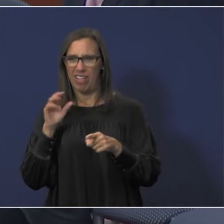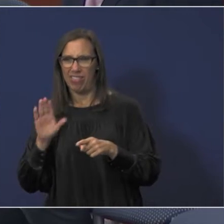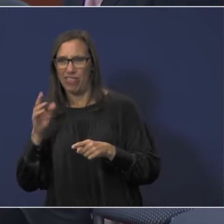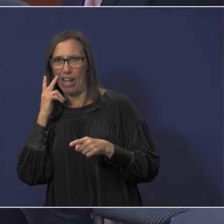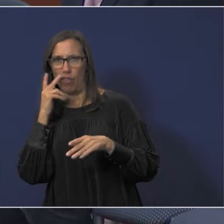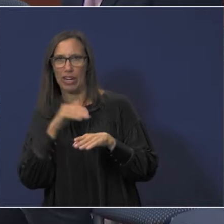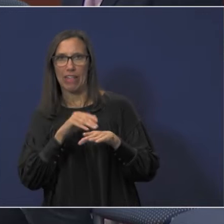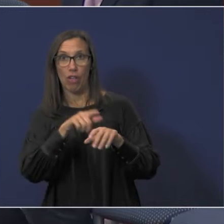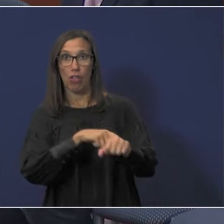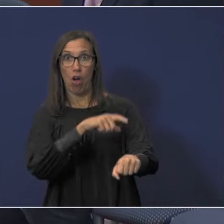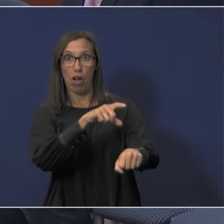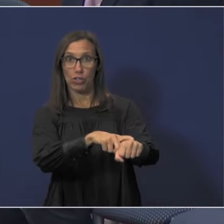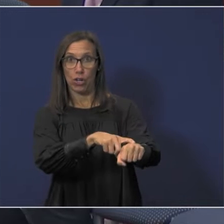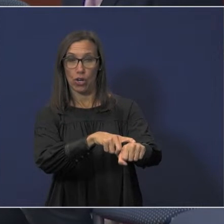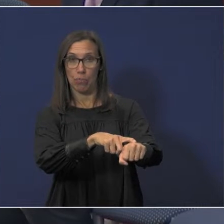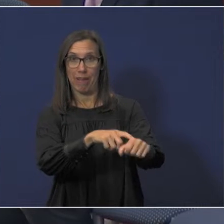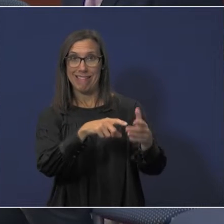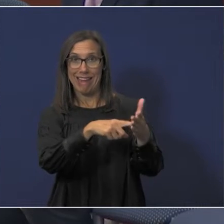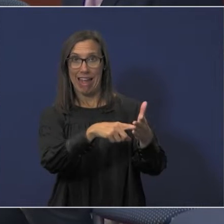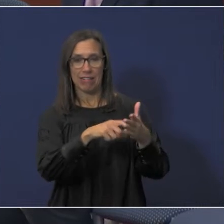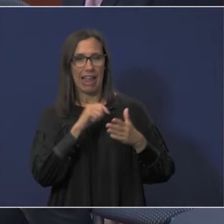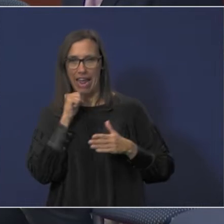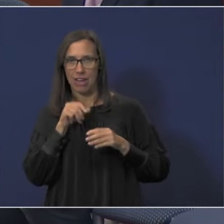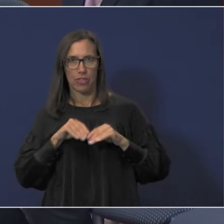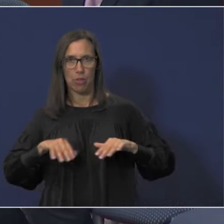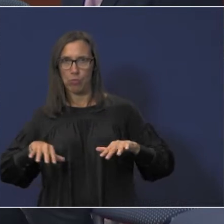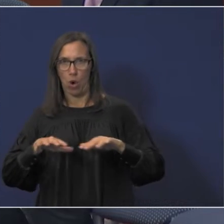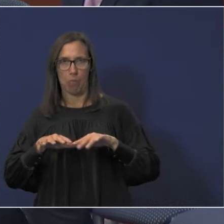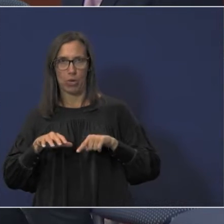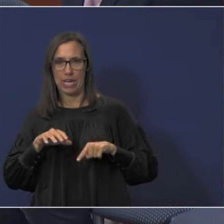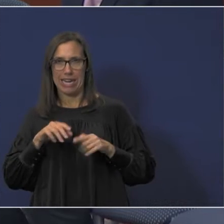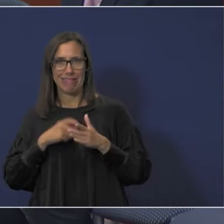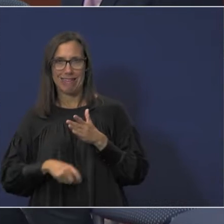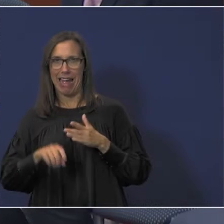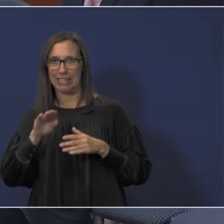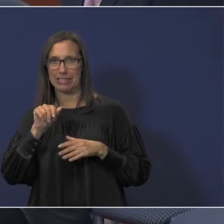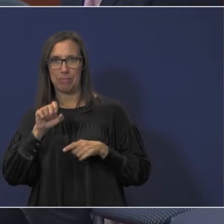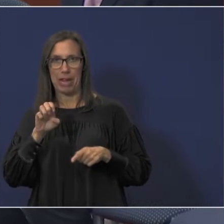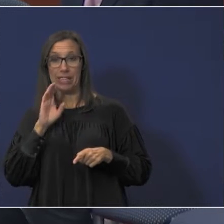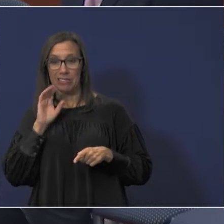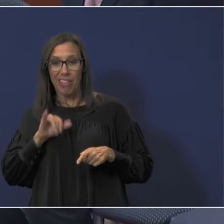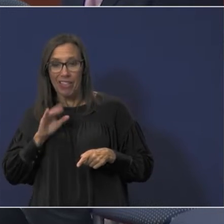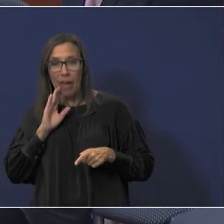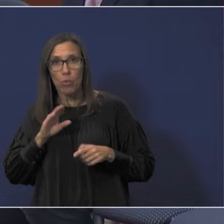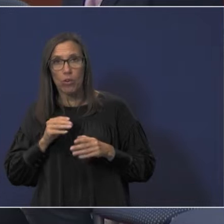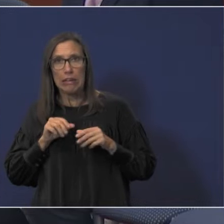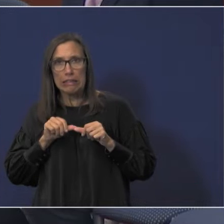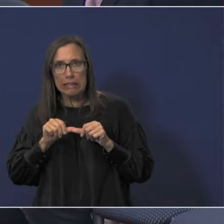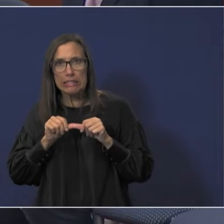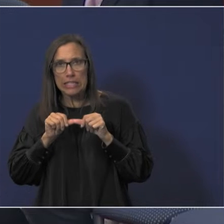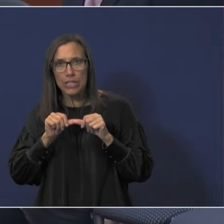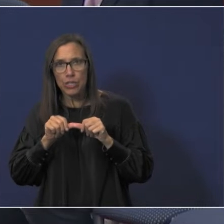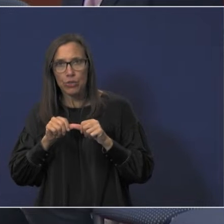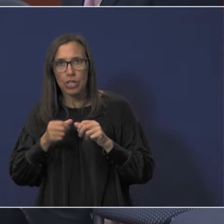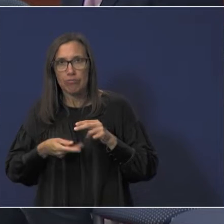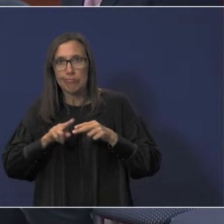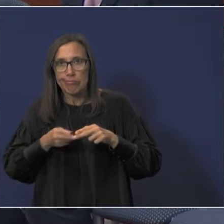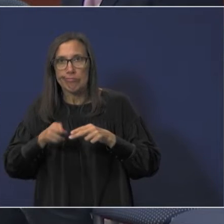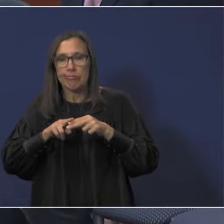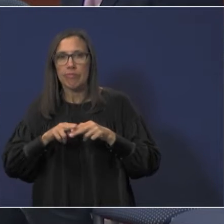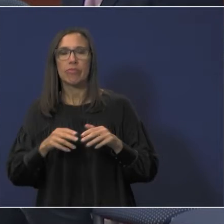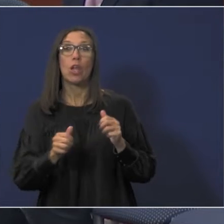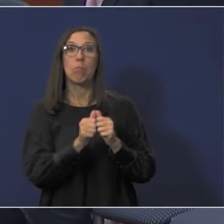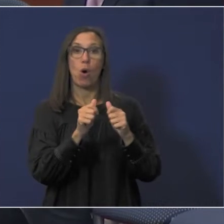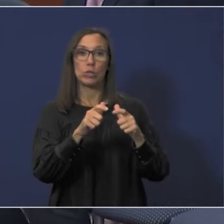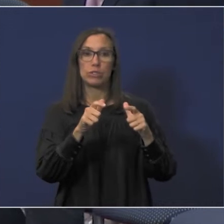compared to our property tax base this year, when that property tax base will continue to grow. Most growing school districts